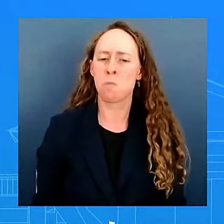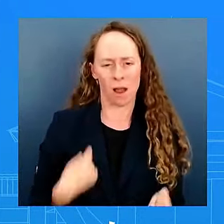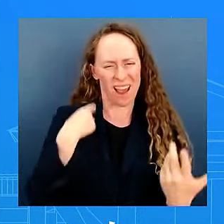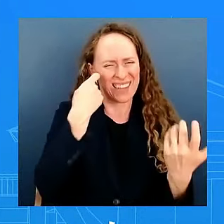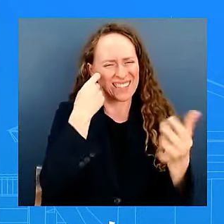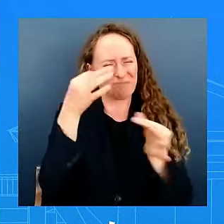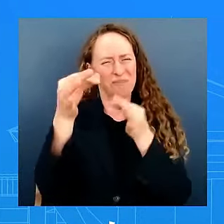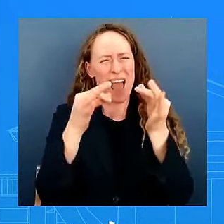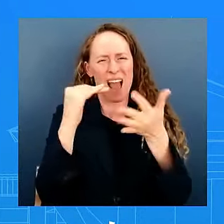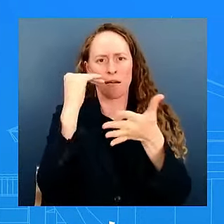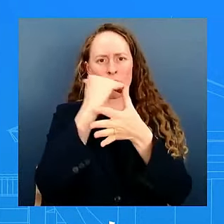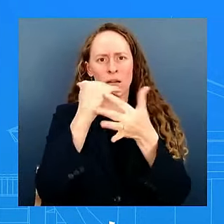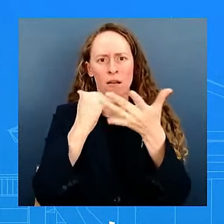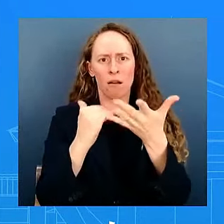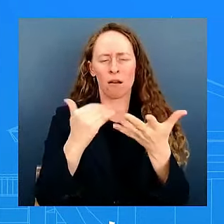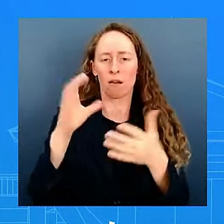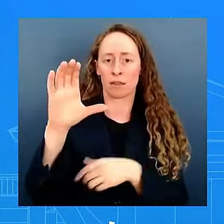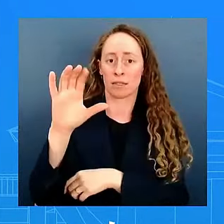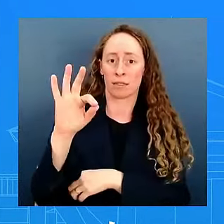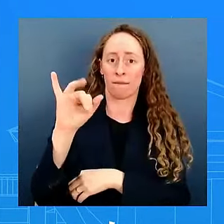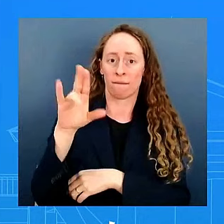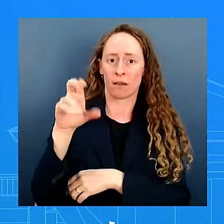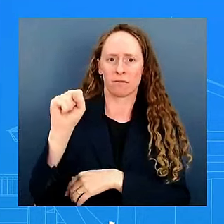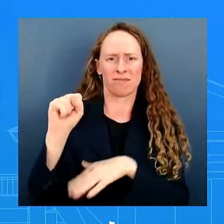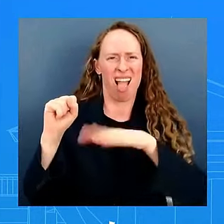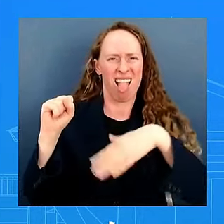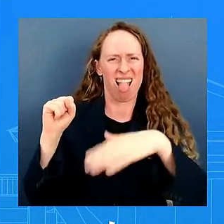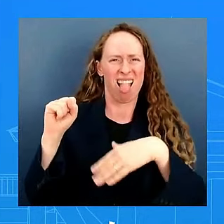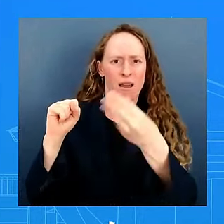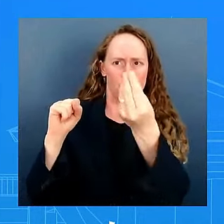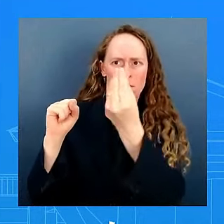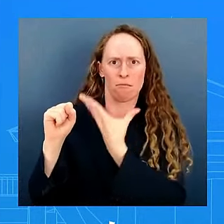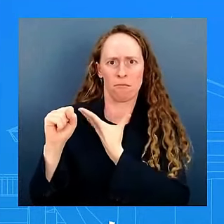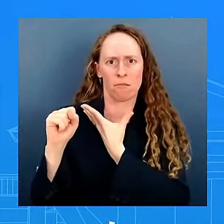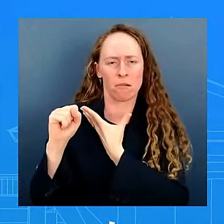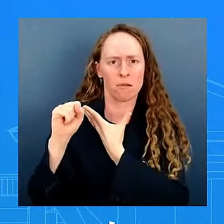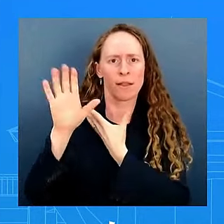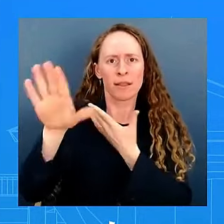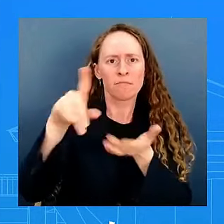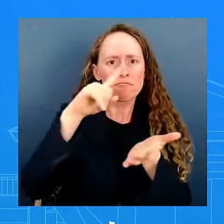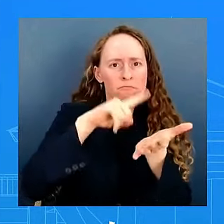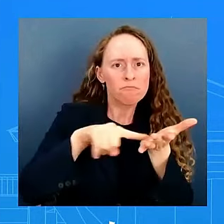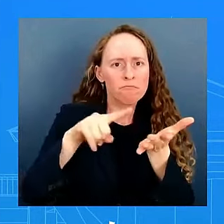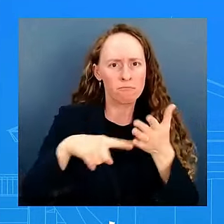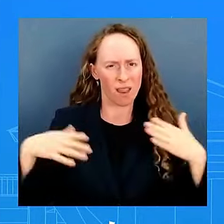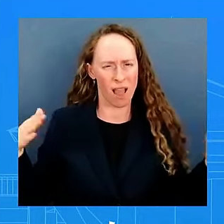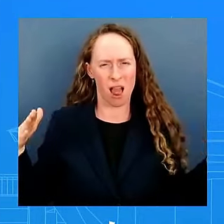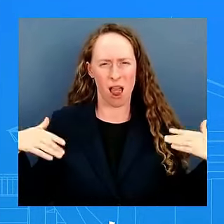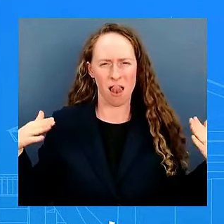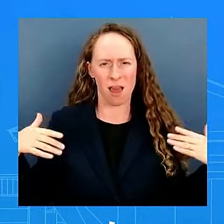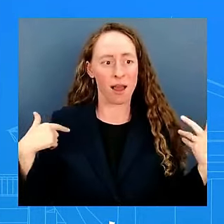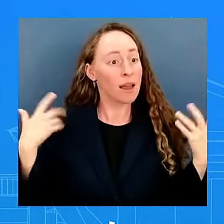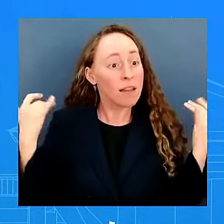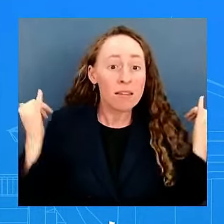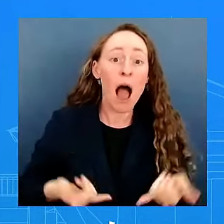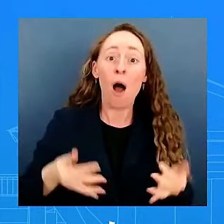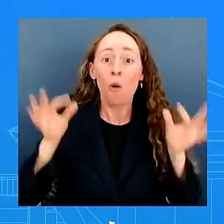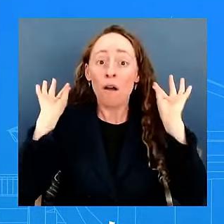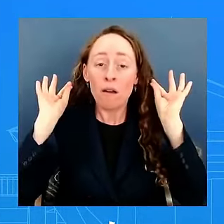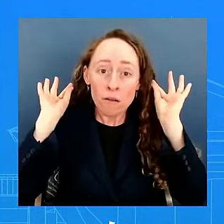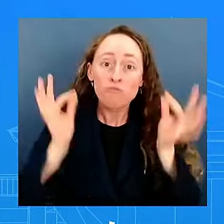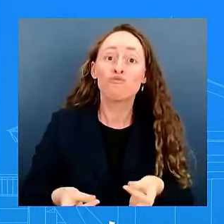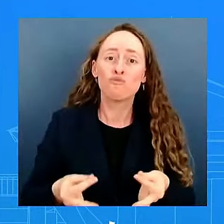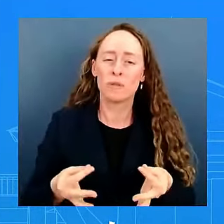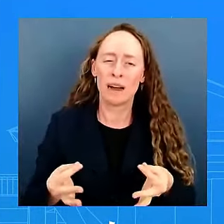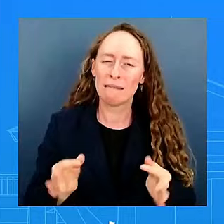it could not be an imminent if we have not received any recommendations that's all i'm saying okay it's green uh former president